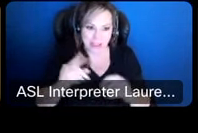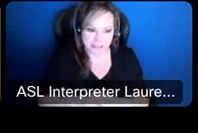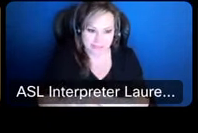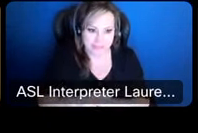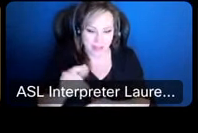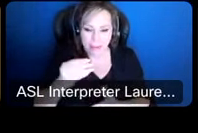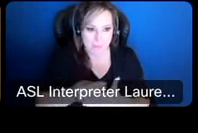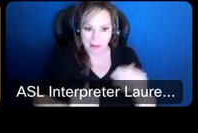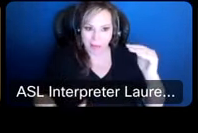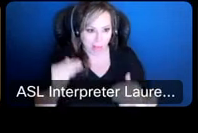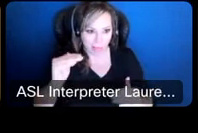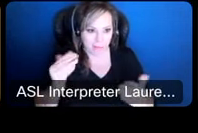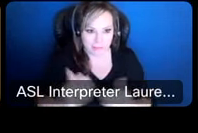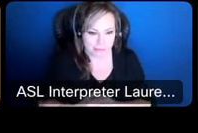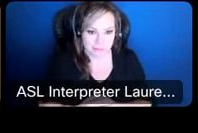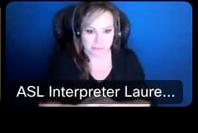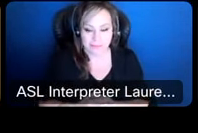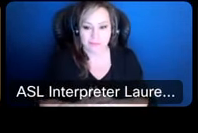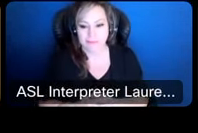texas let go forward